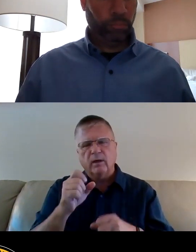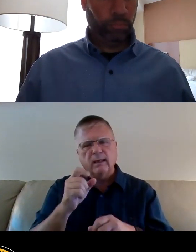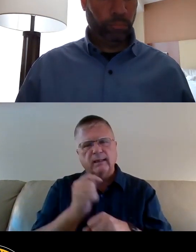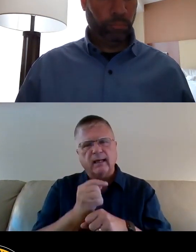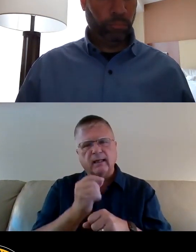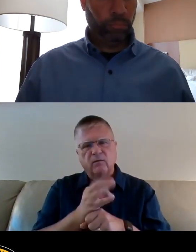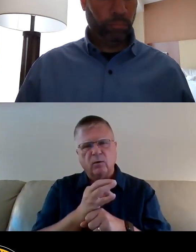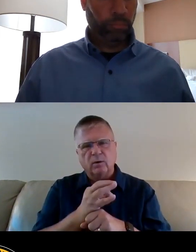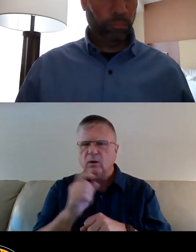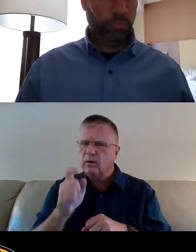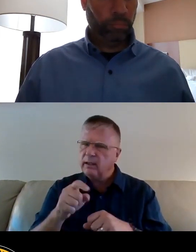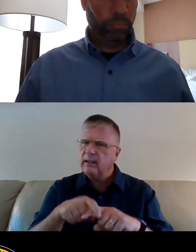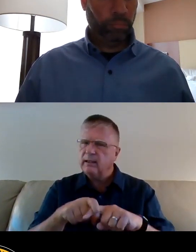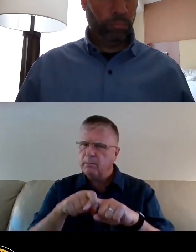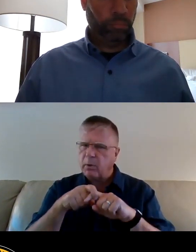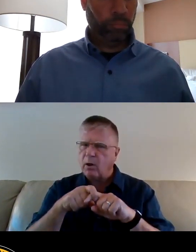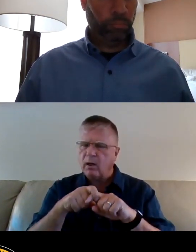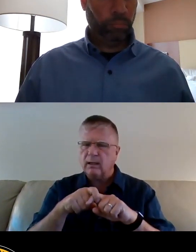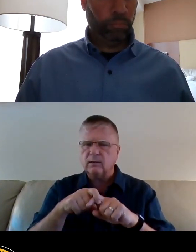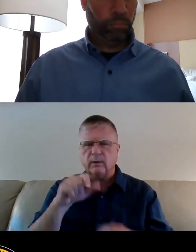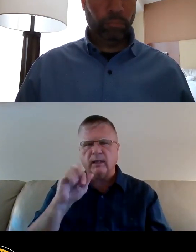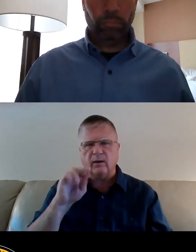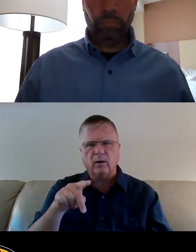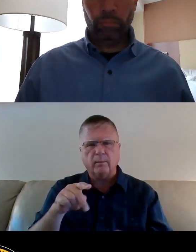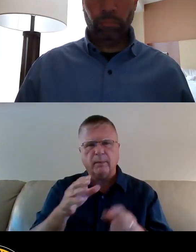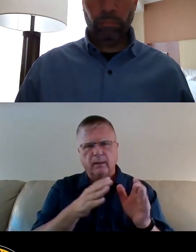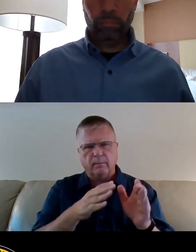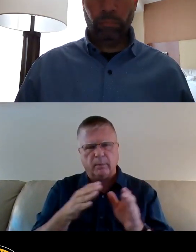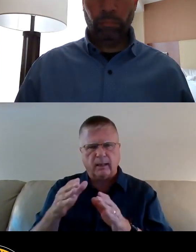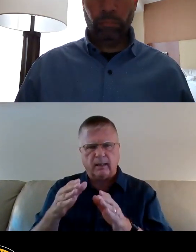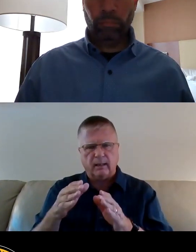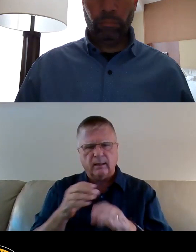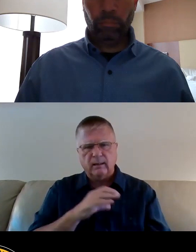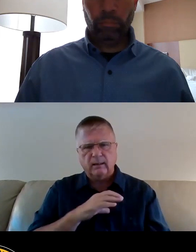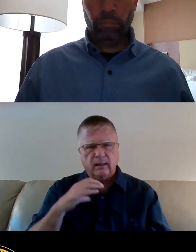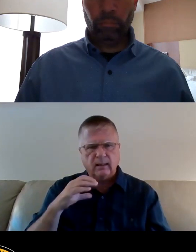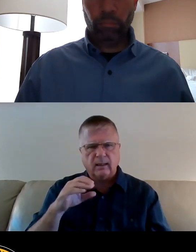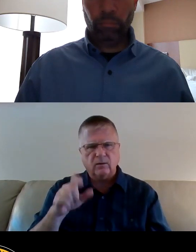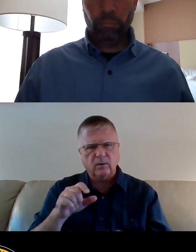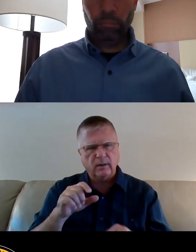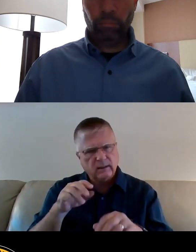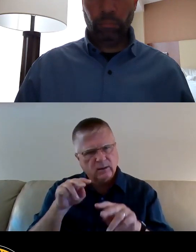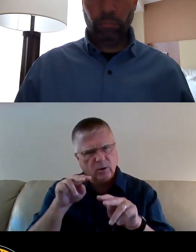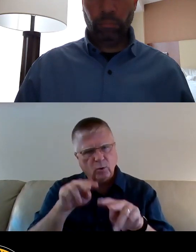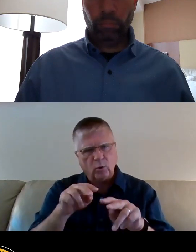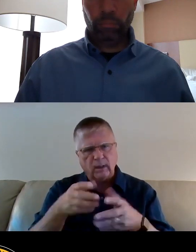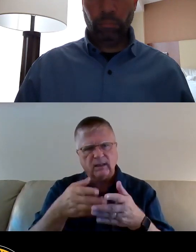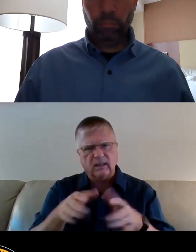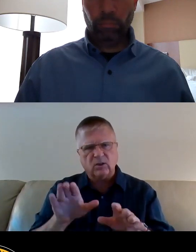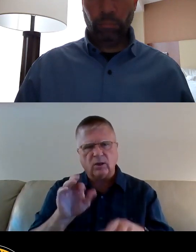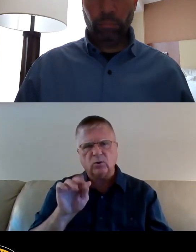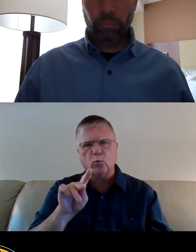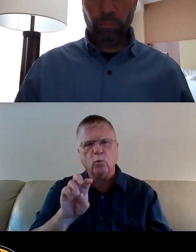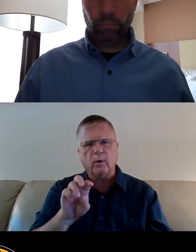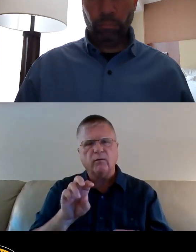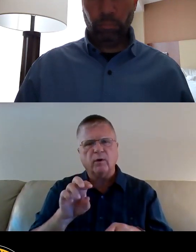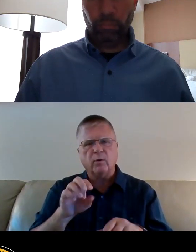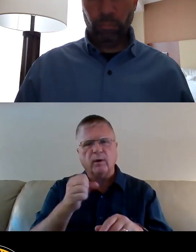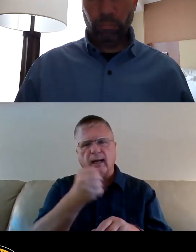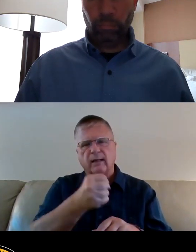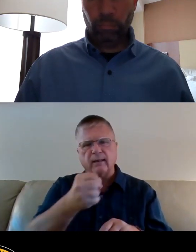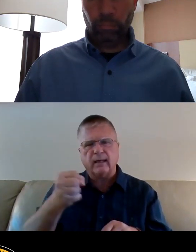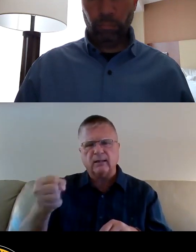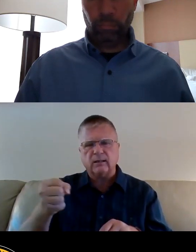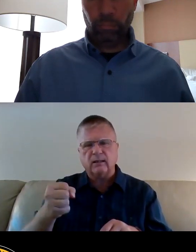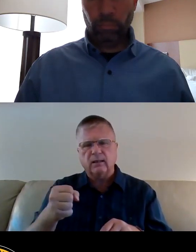voting for proposed ARP plan, take a close look at this lost revenue allocations, available